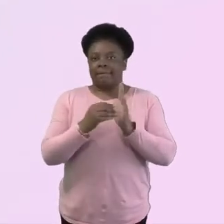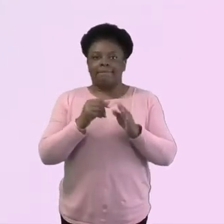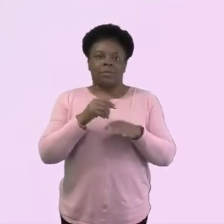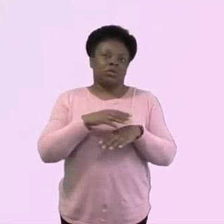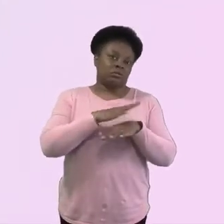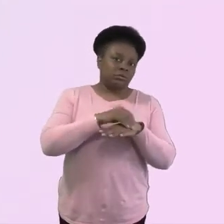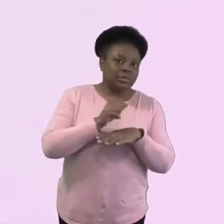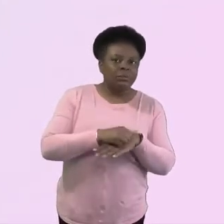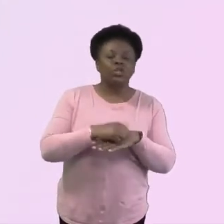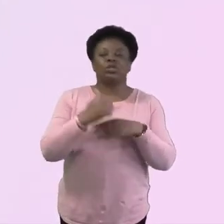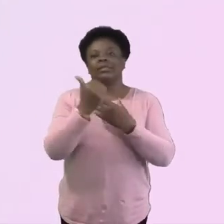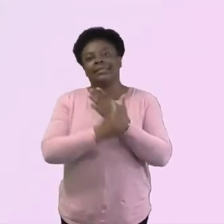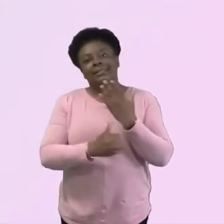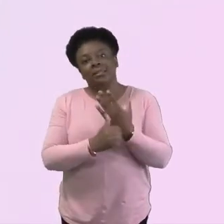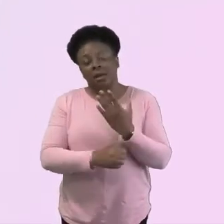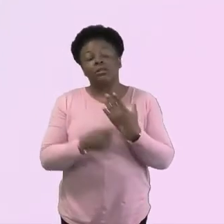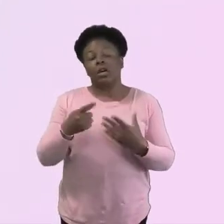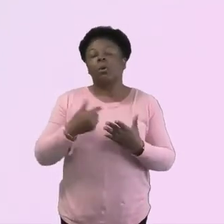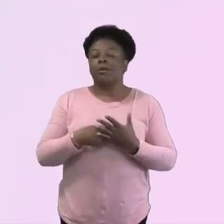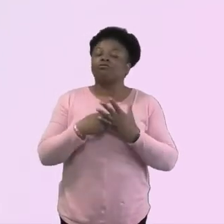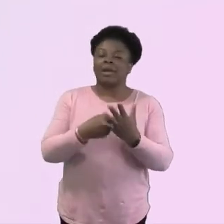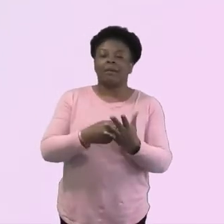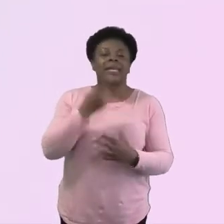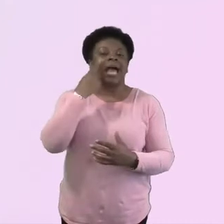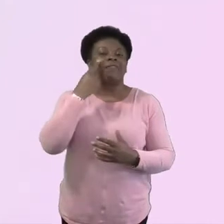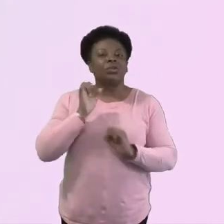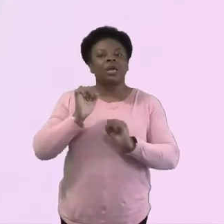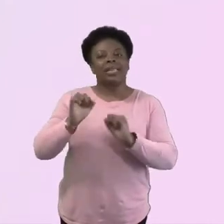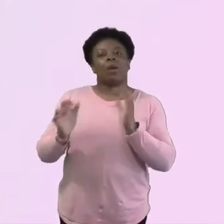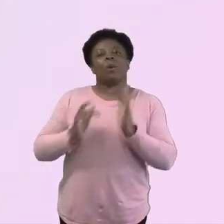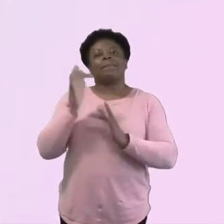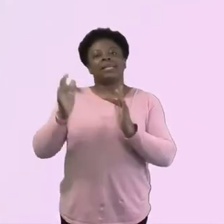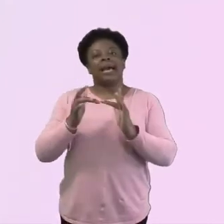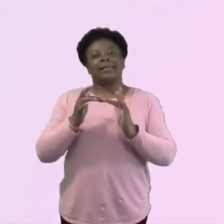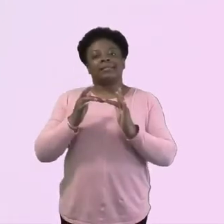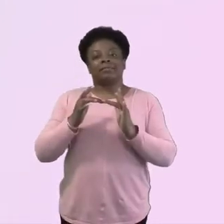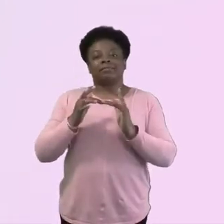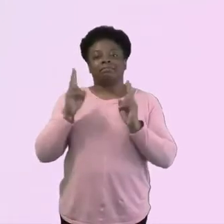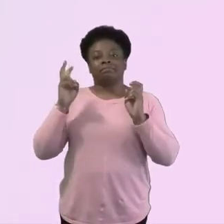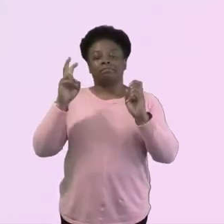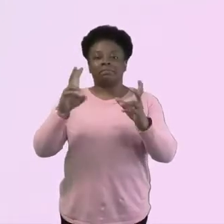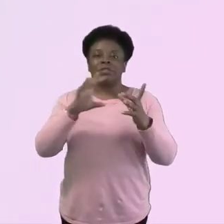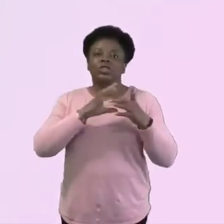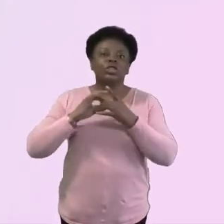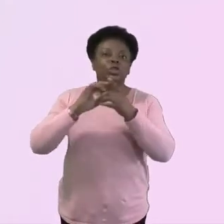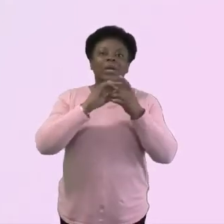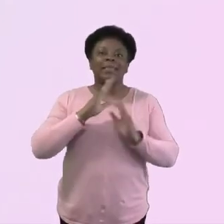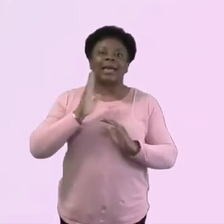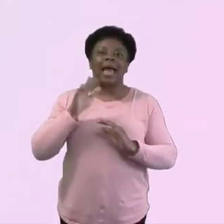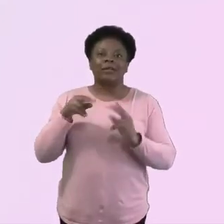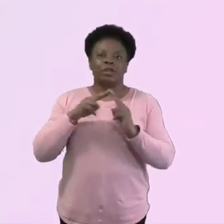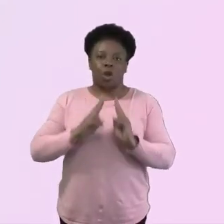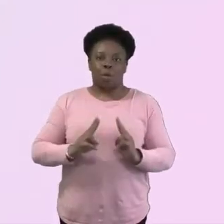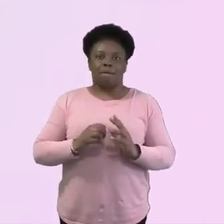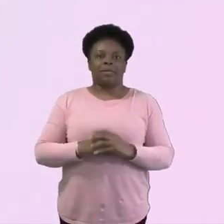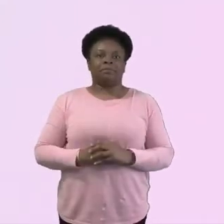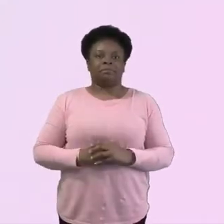Home and seeing what's available there. Thank you. Thank That's great. Together at Home.